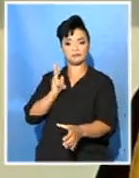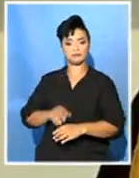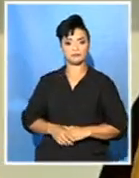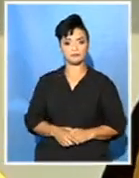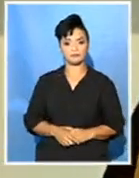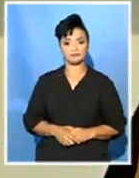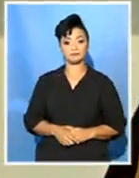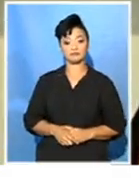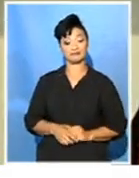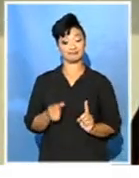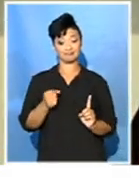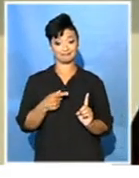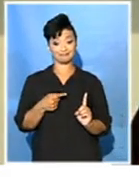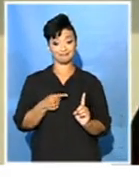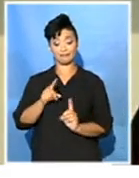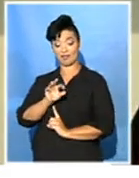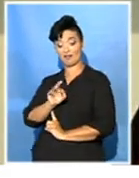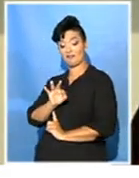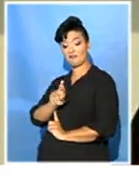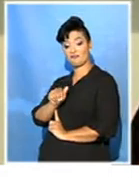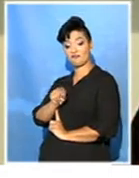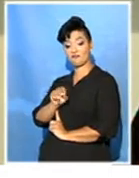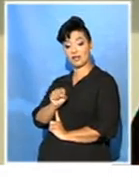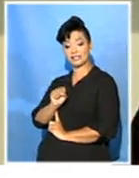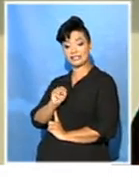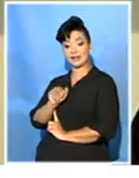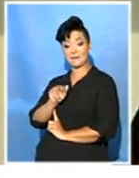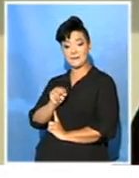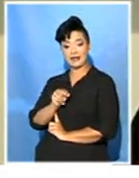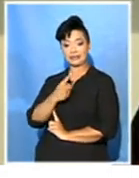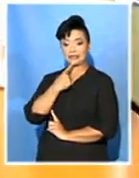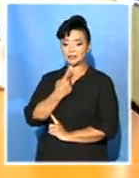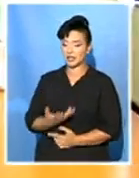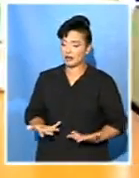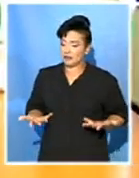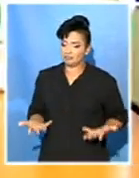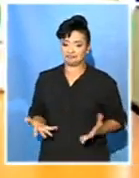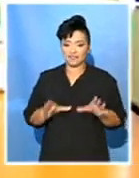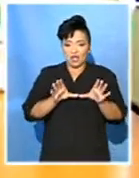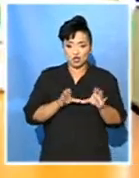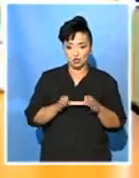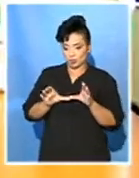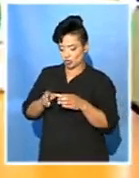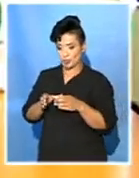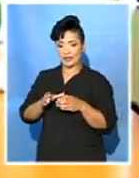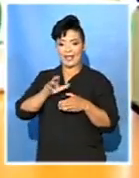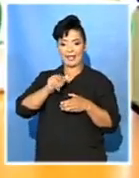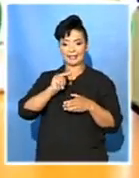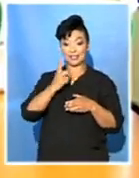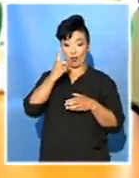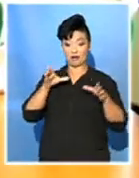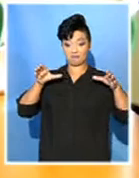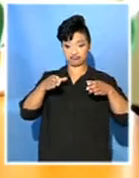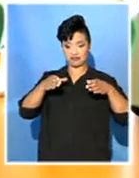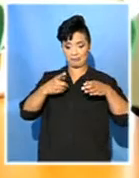Fransman says his decision to return to Western Cape politics has been curtailed by infighting and factions in the ANC, and this made it